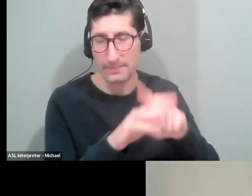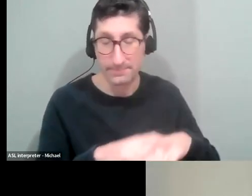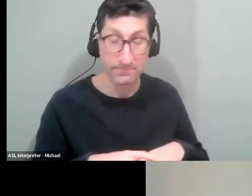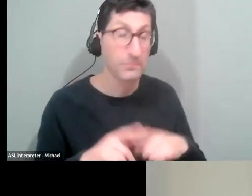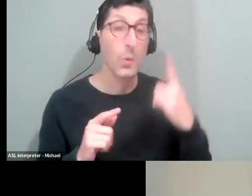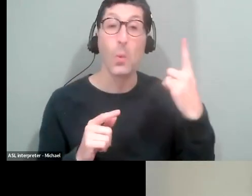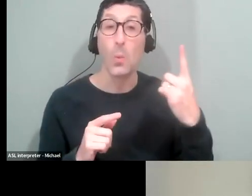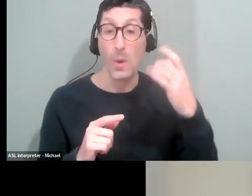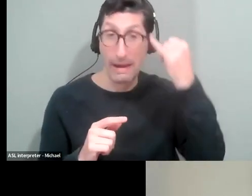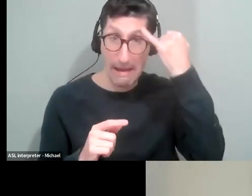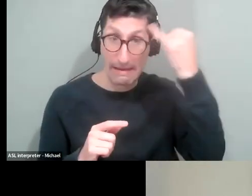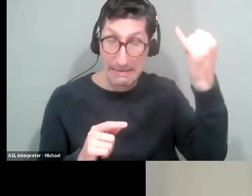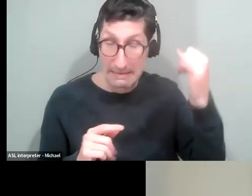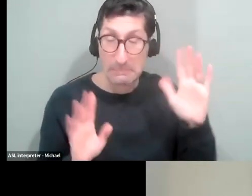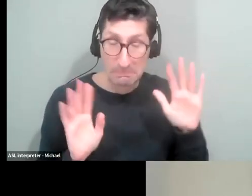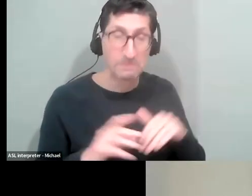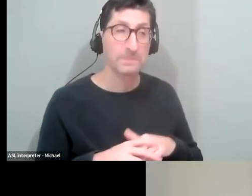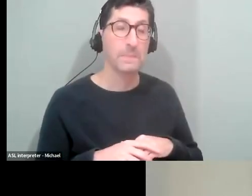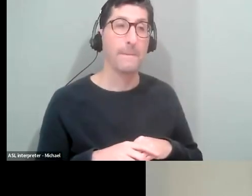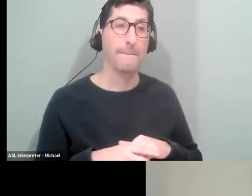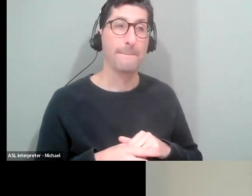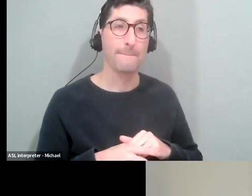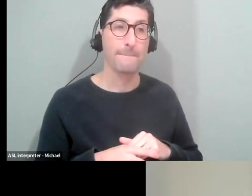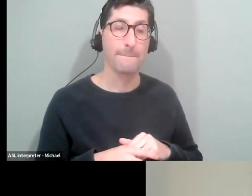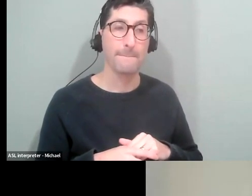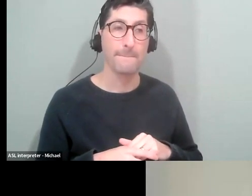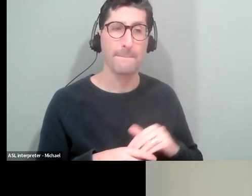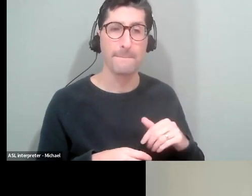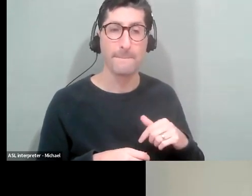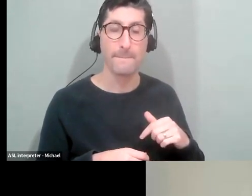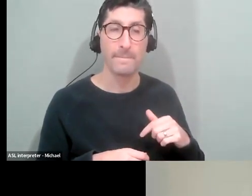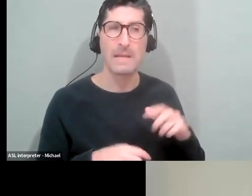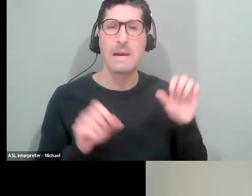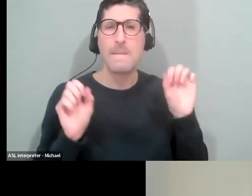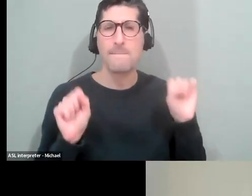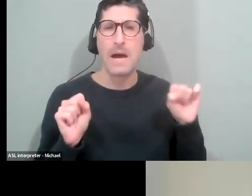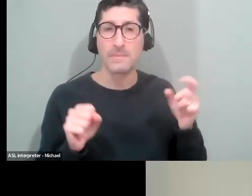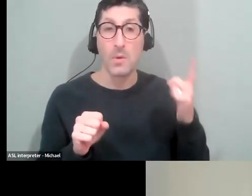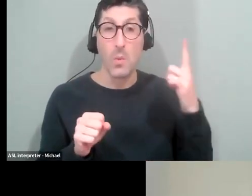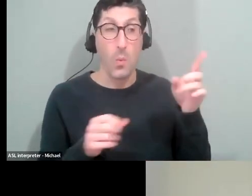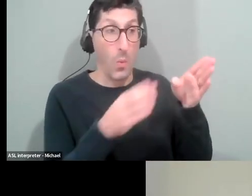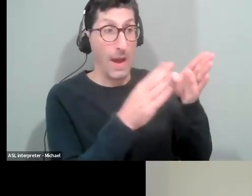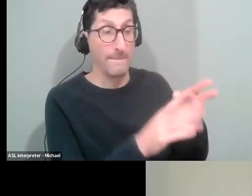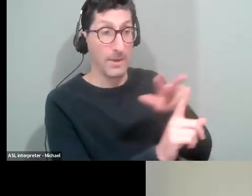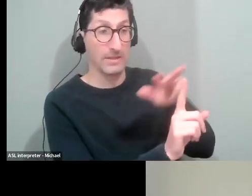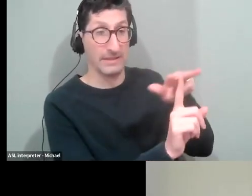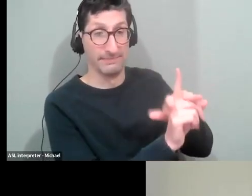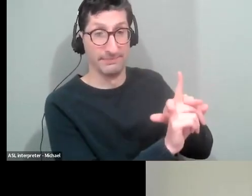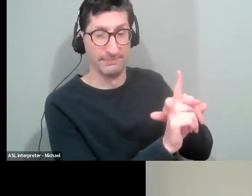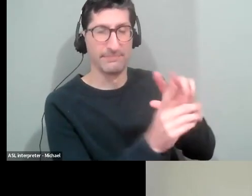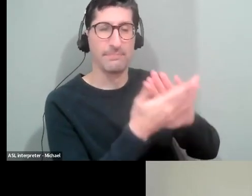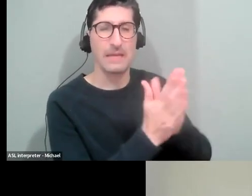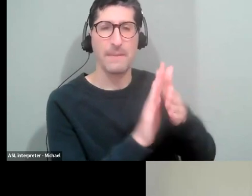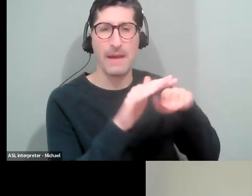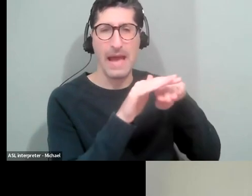is implementing a dedicated position, um, called an access coordinator.